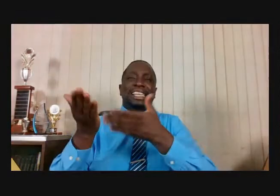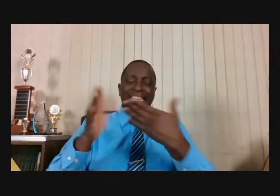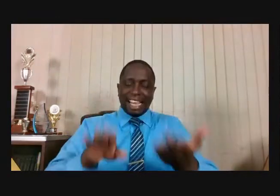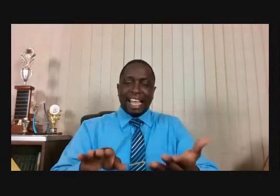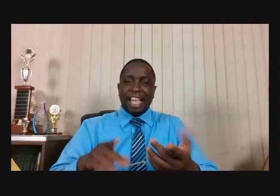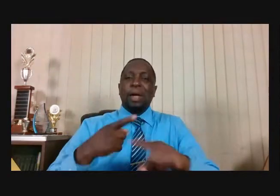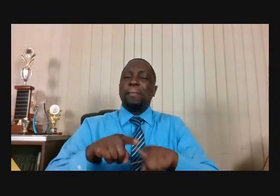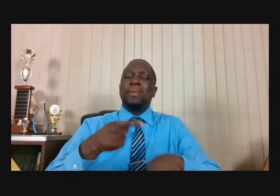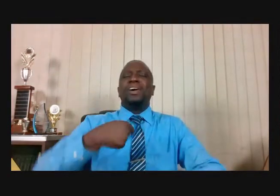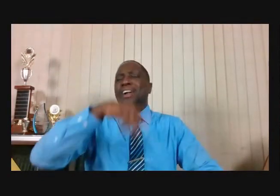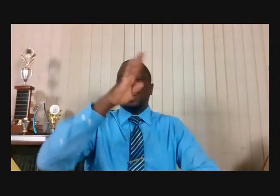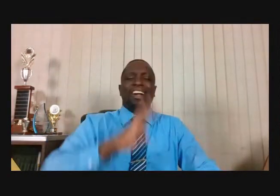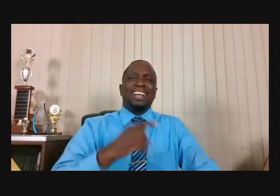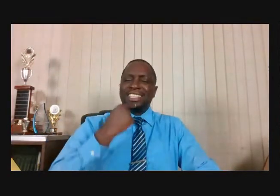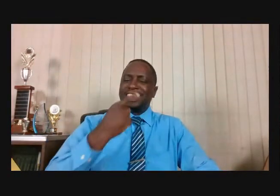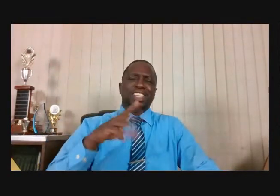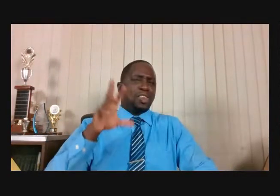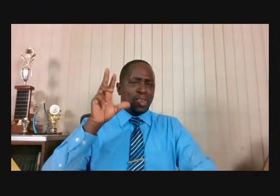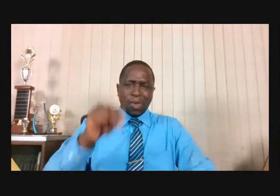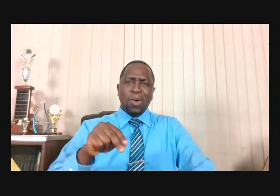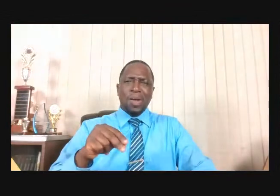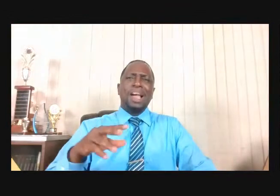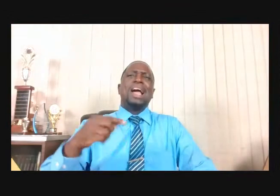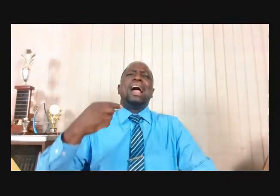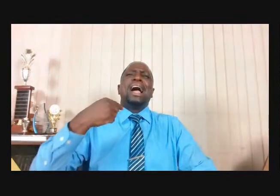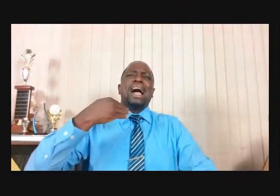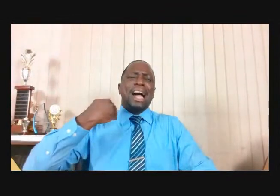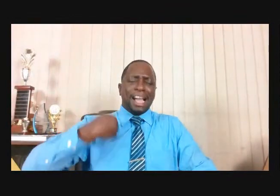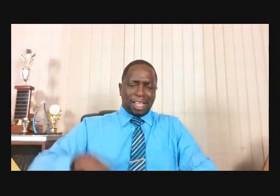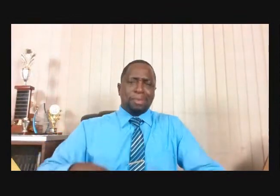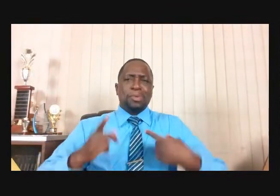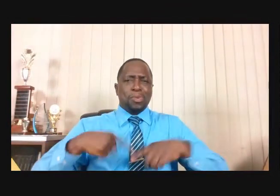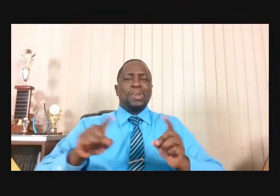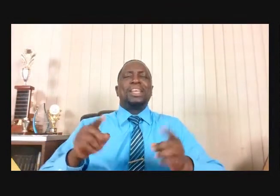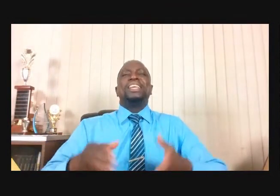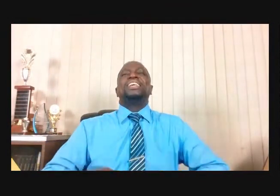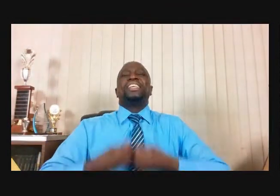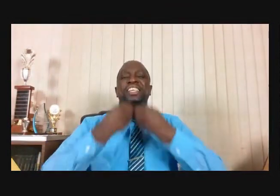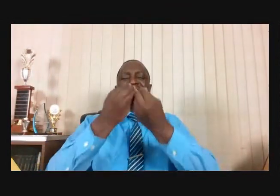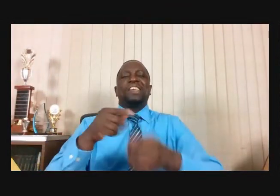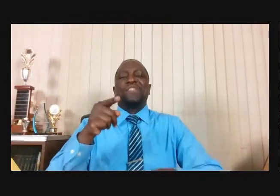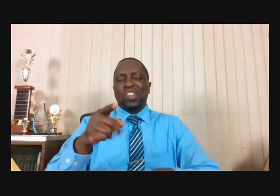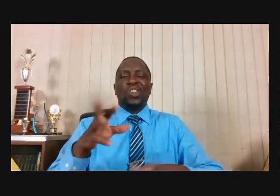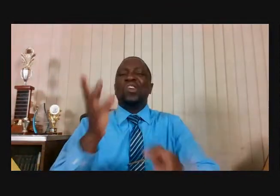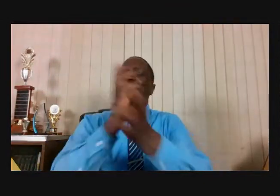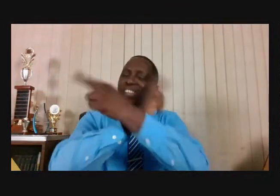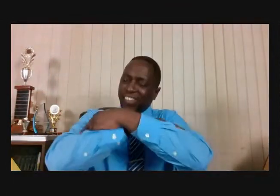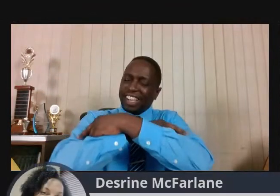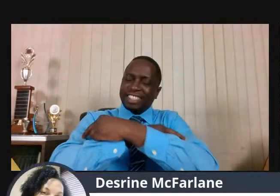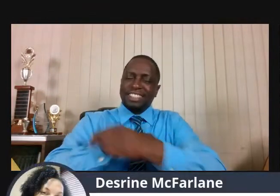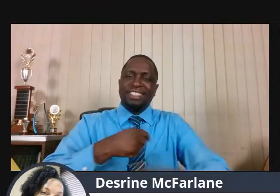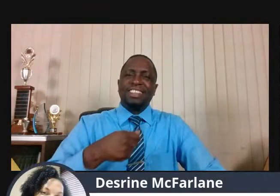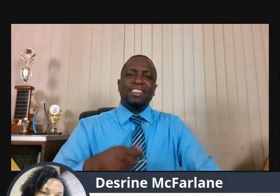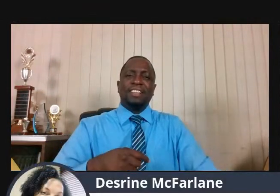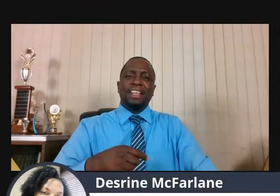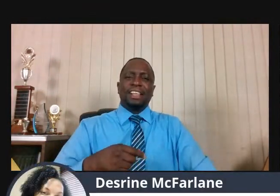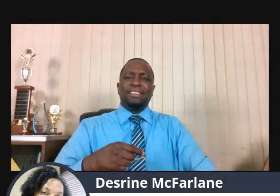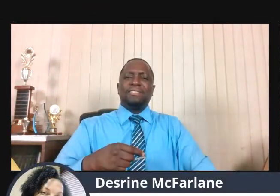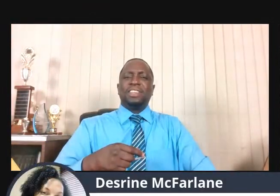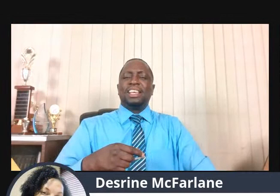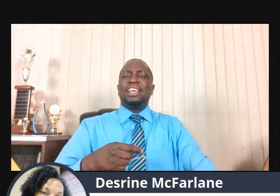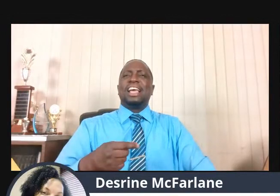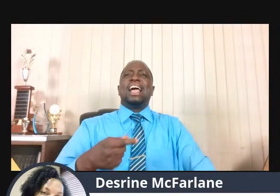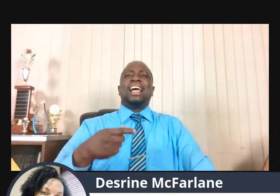give you some rest. God, let me die. No, I'm going to